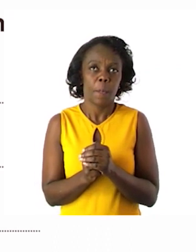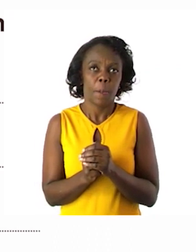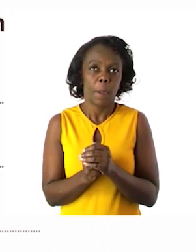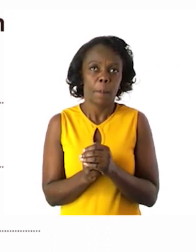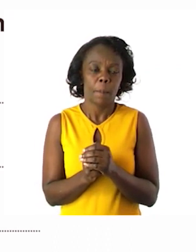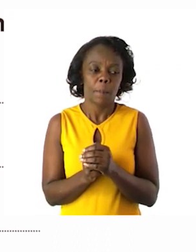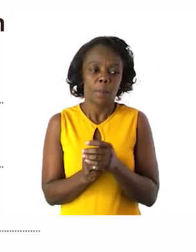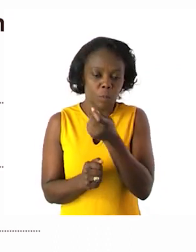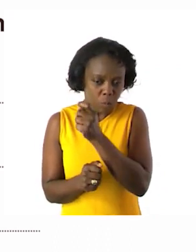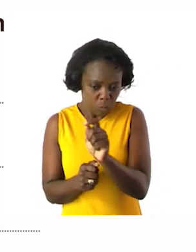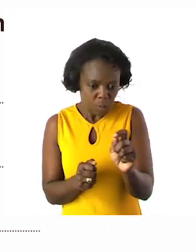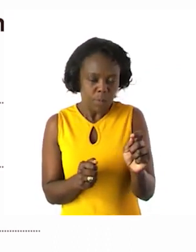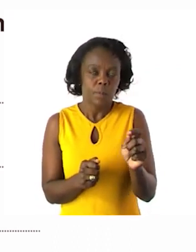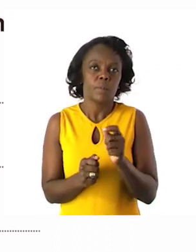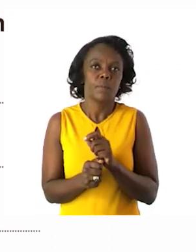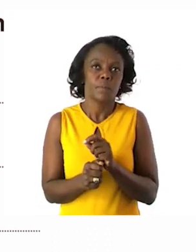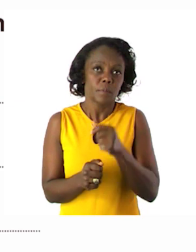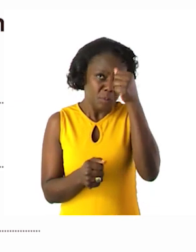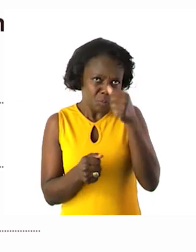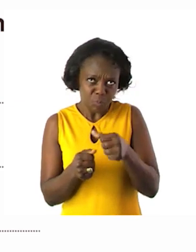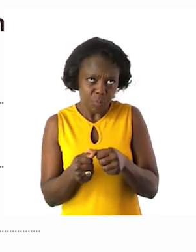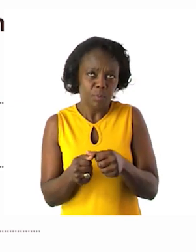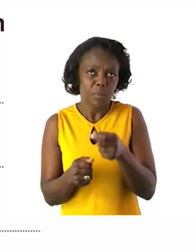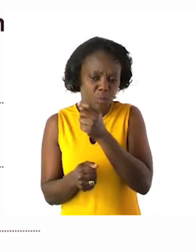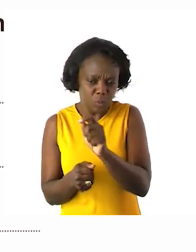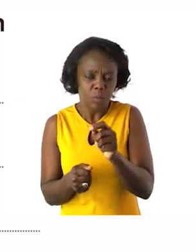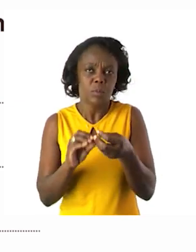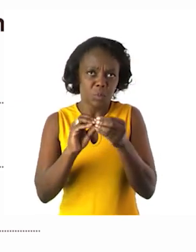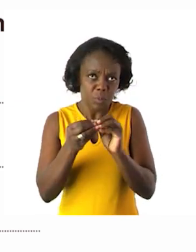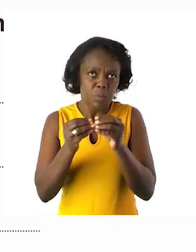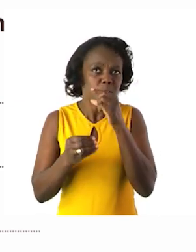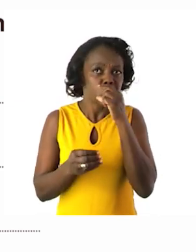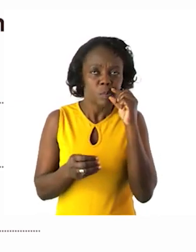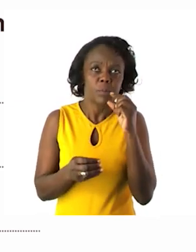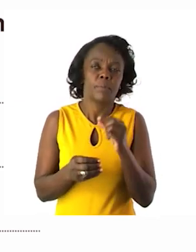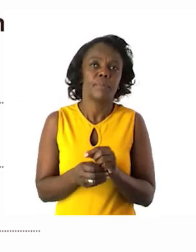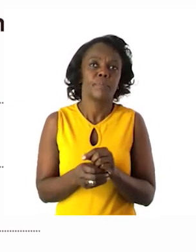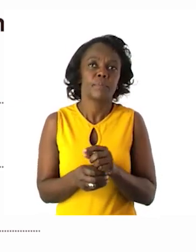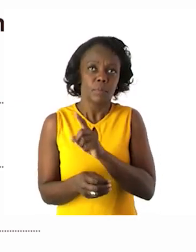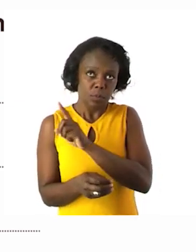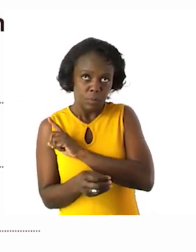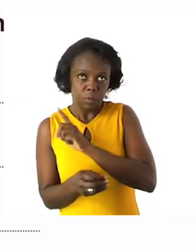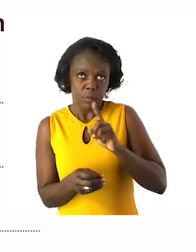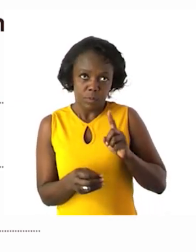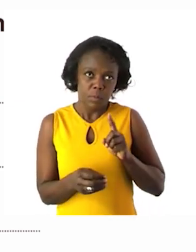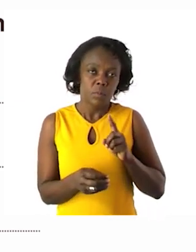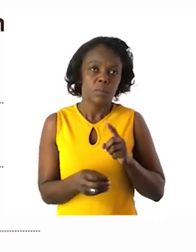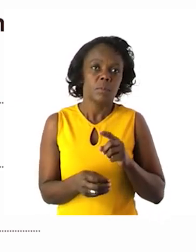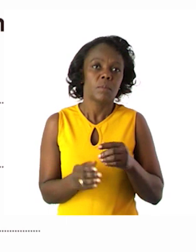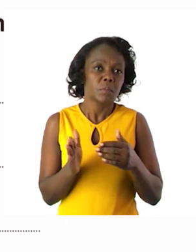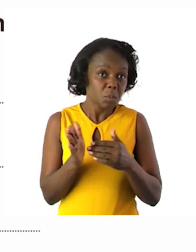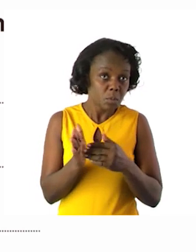for sure that you still remember how to write the number names. So we are going to write the number names from number 11 up to 20.